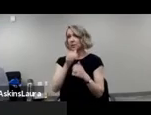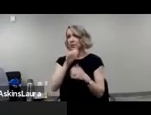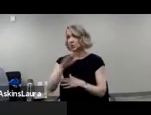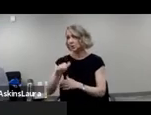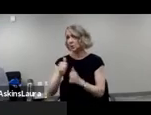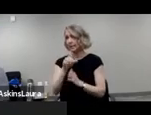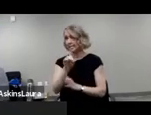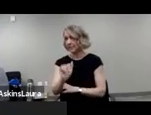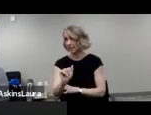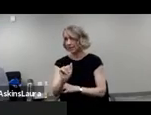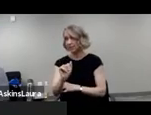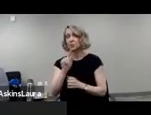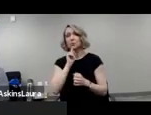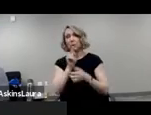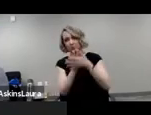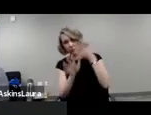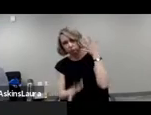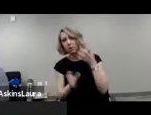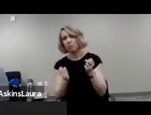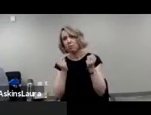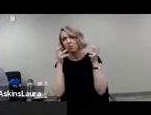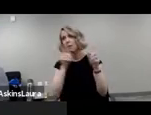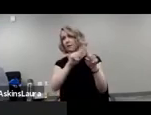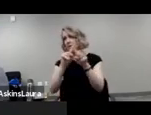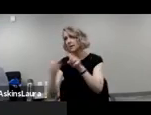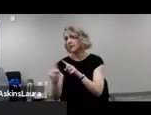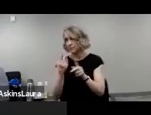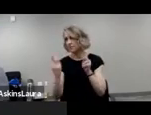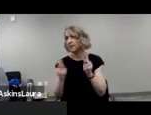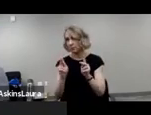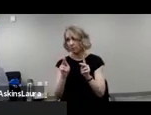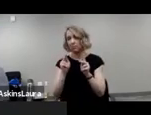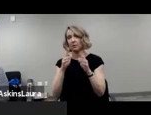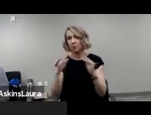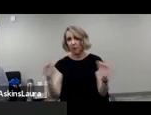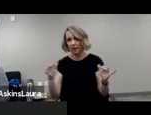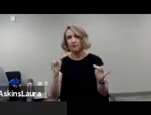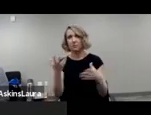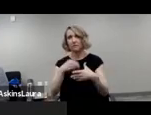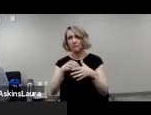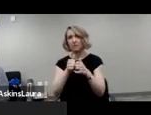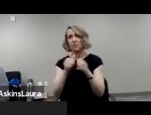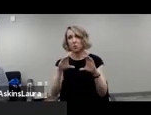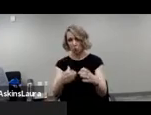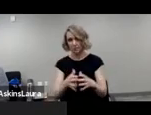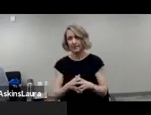So we have a pretty robust group of people that we had in our groups.